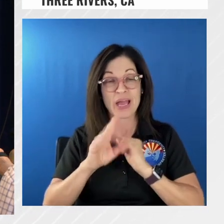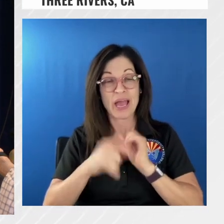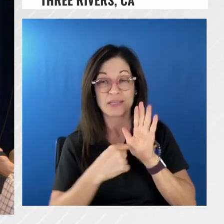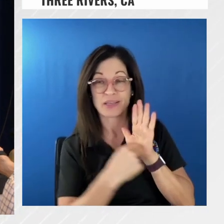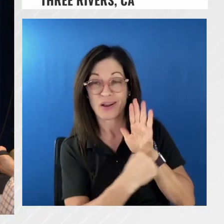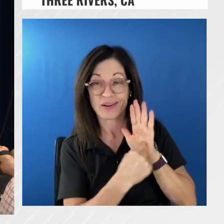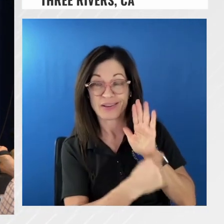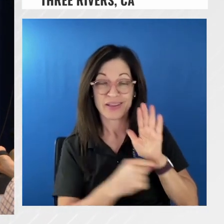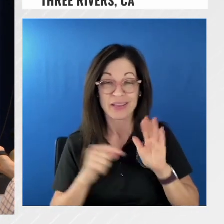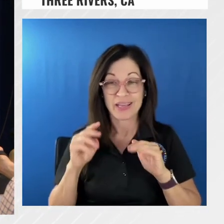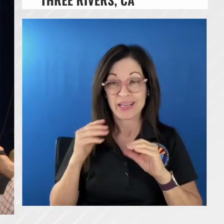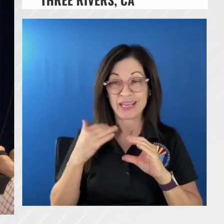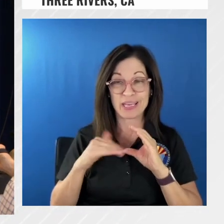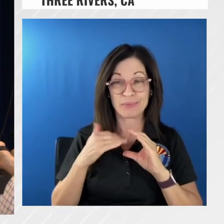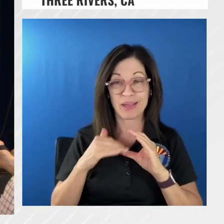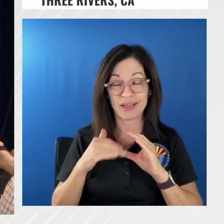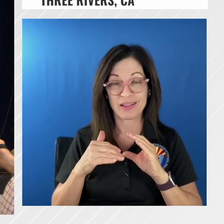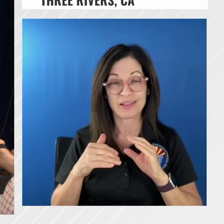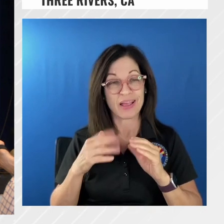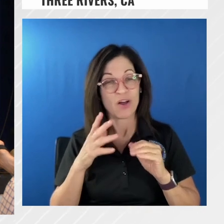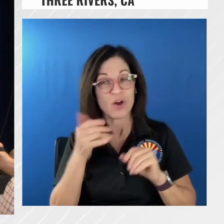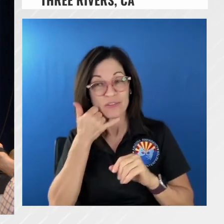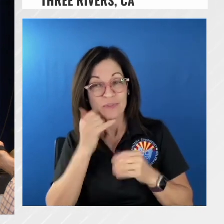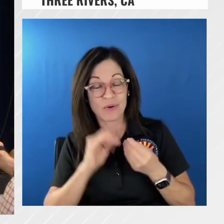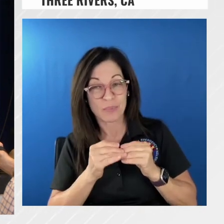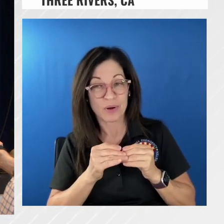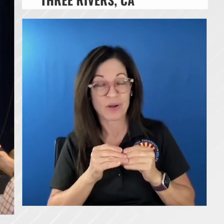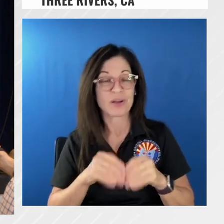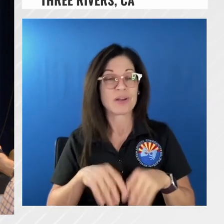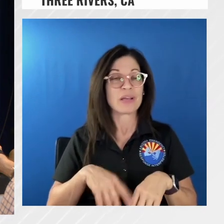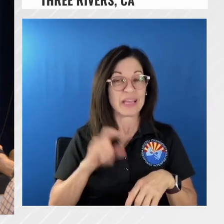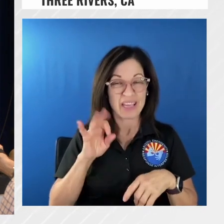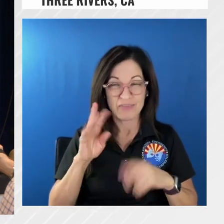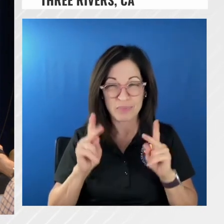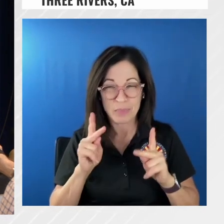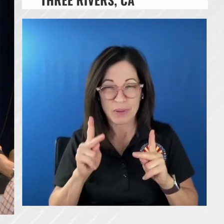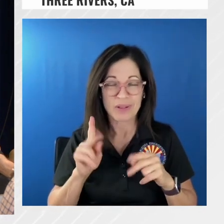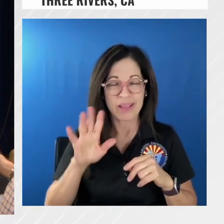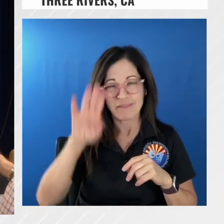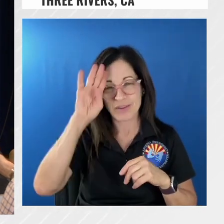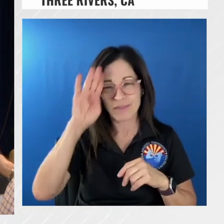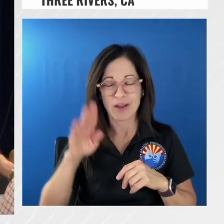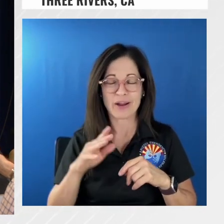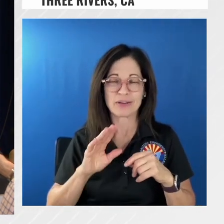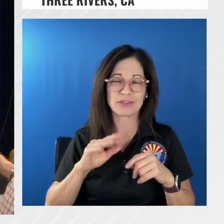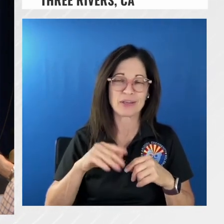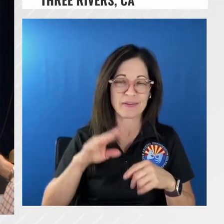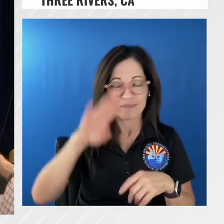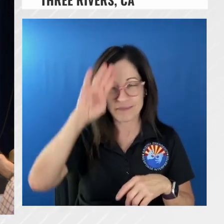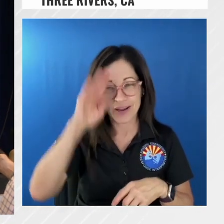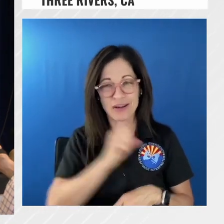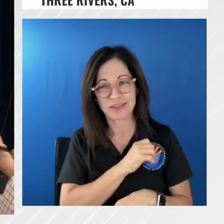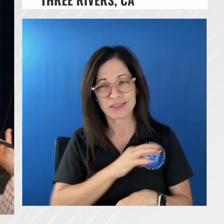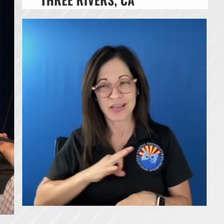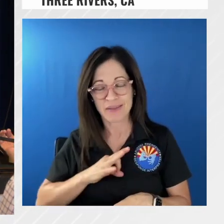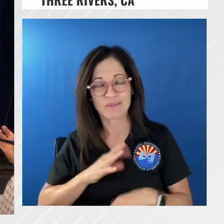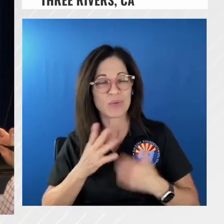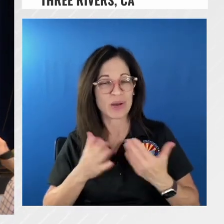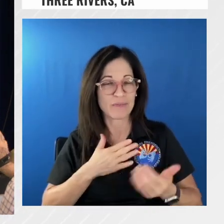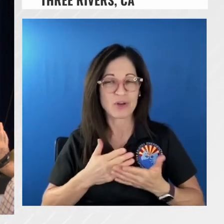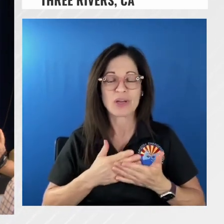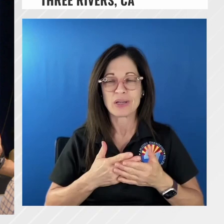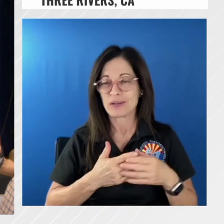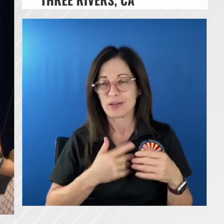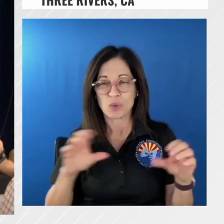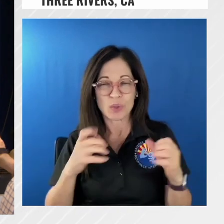folks speeding through your town we also have our pios in the back of the room they're going to be in your town as well post up at information boards letting you folks know what's going on with the